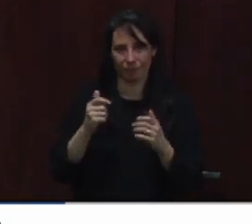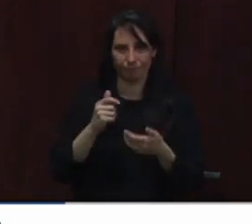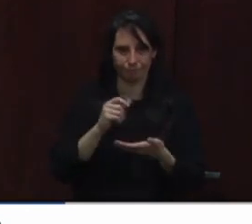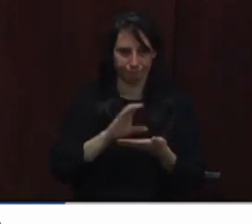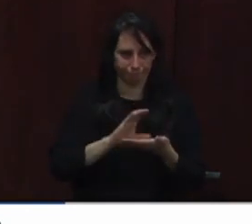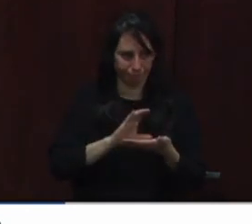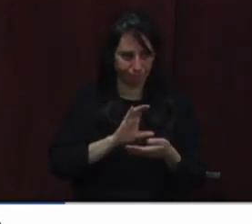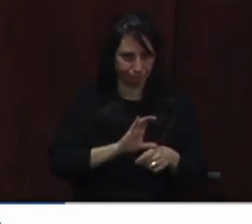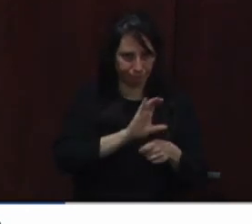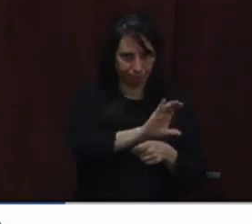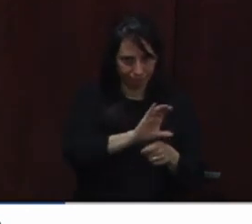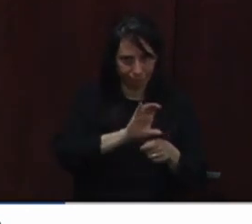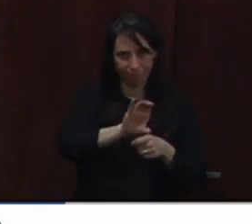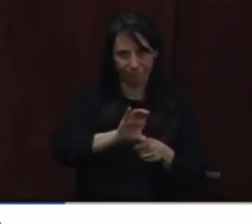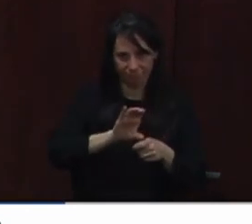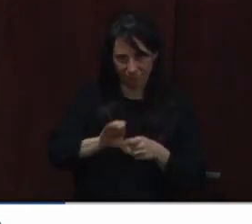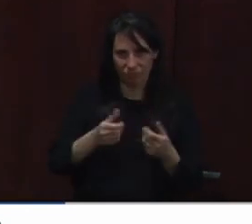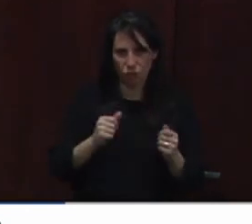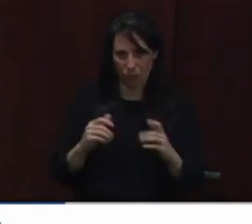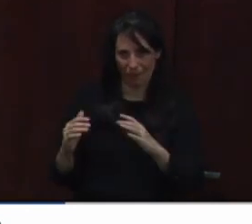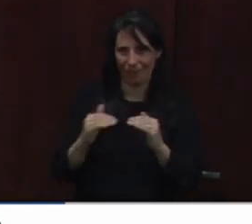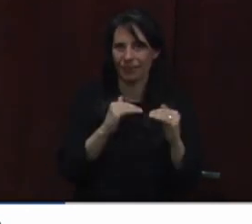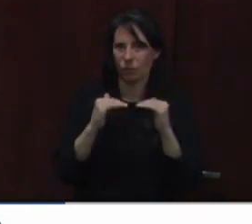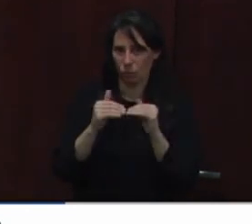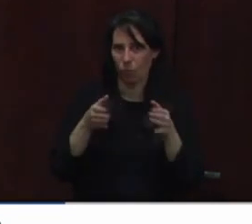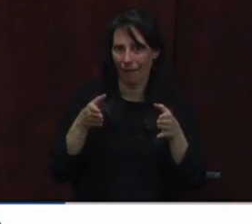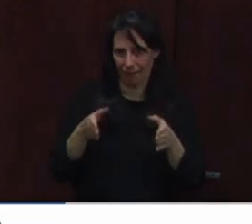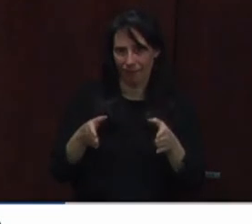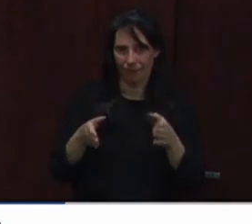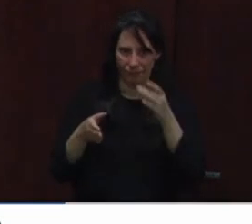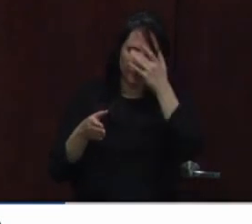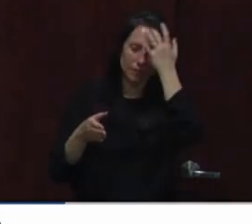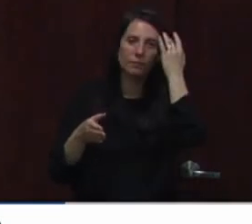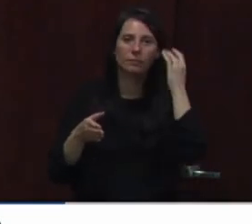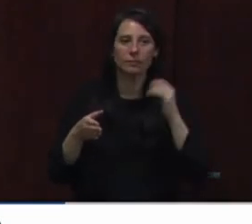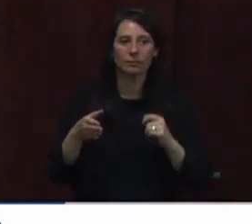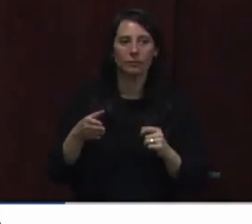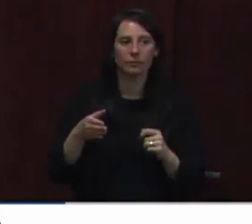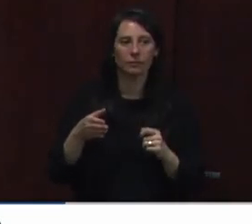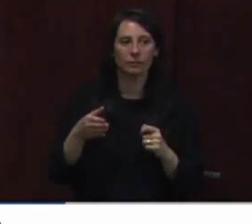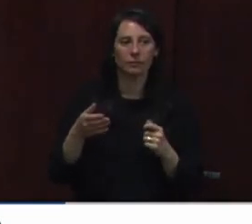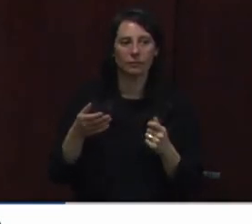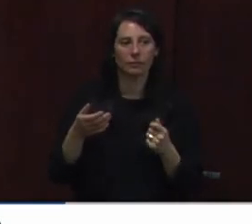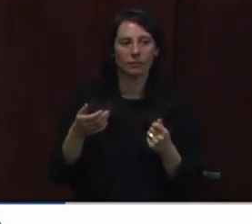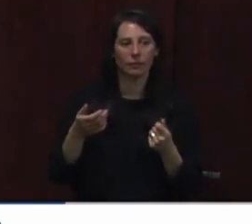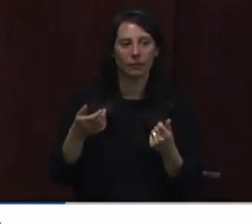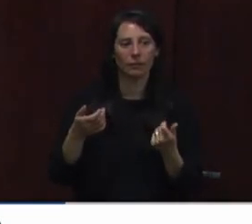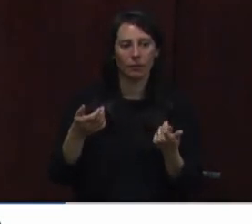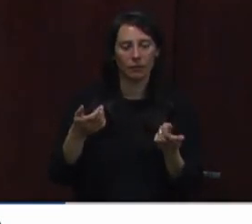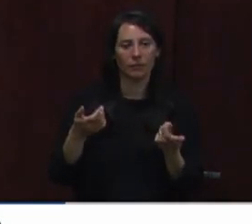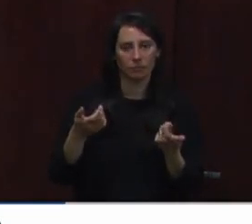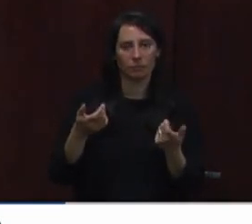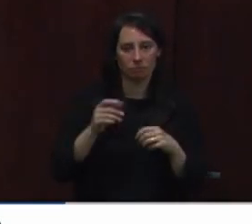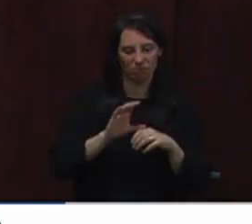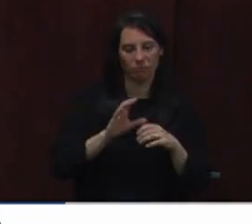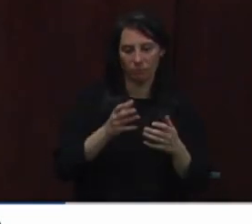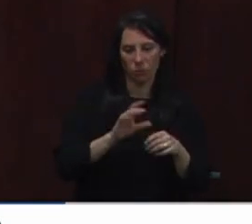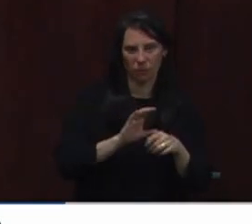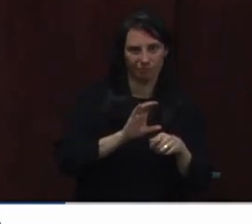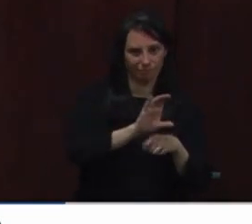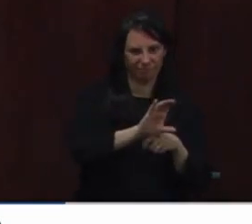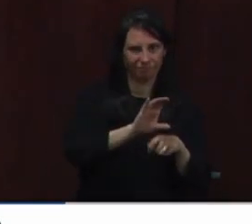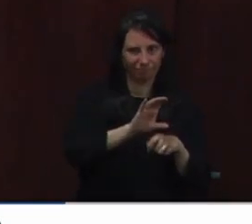within the state and then a small portion of that being held for targeted or focused